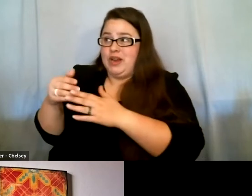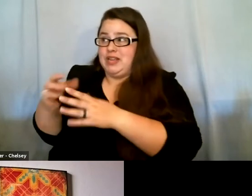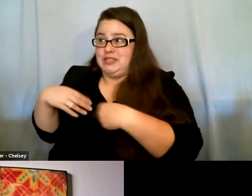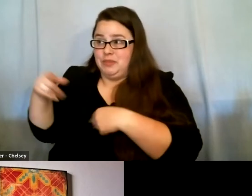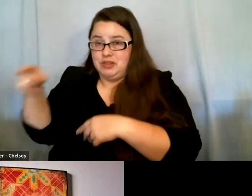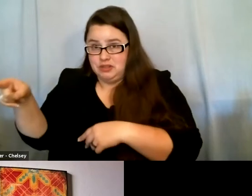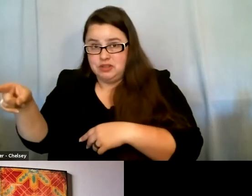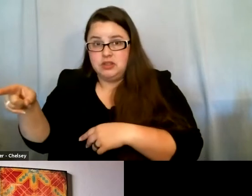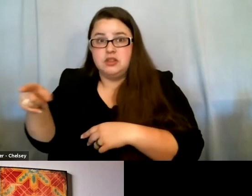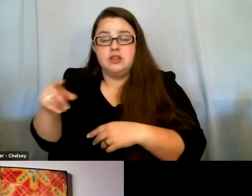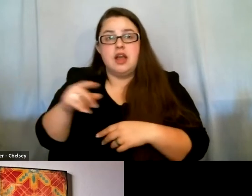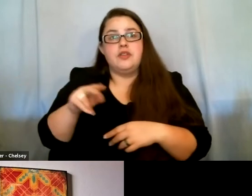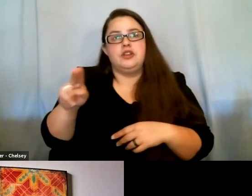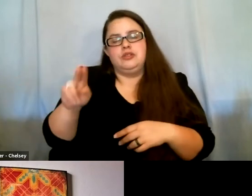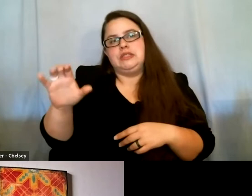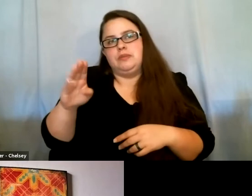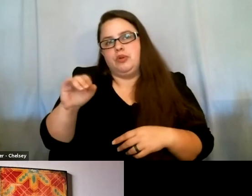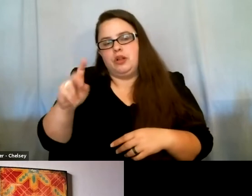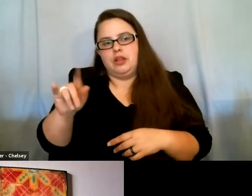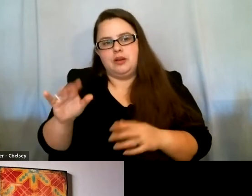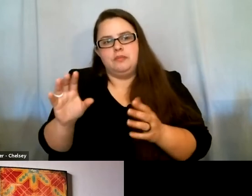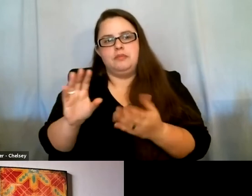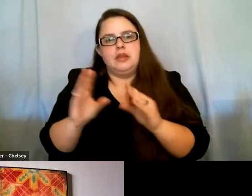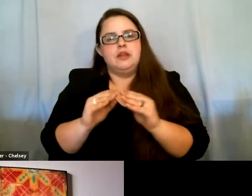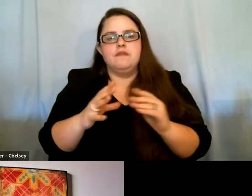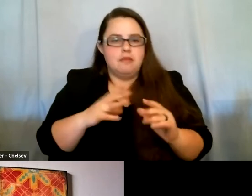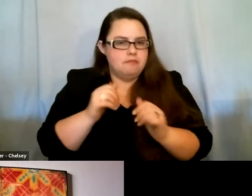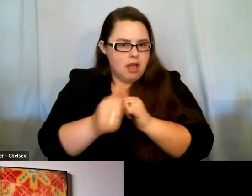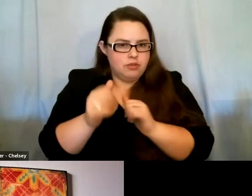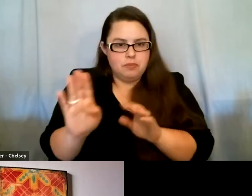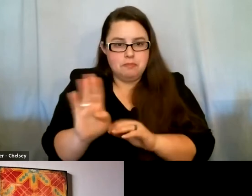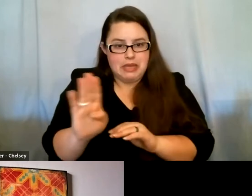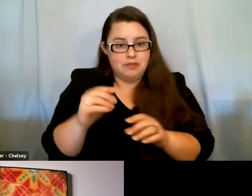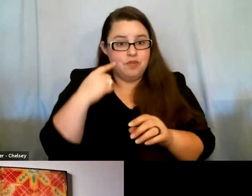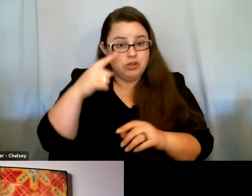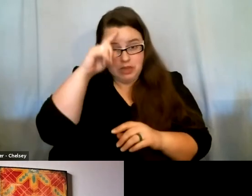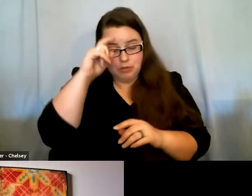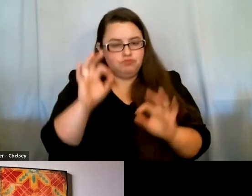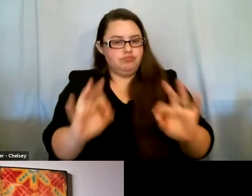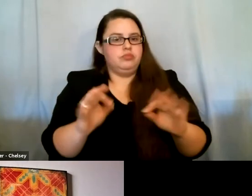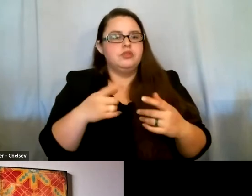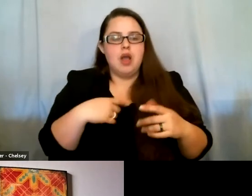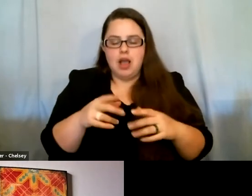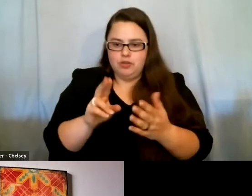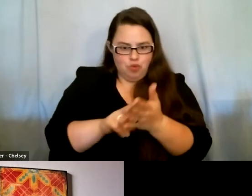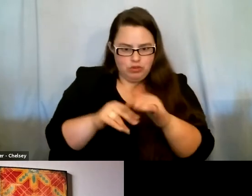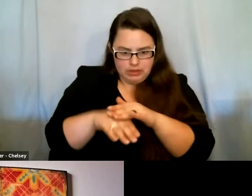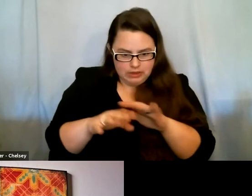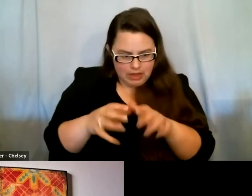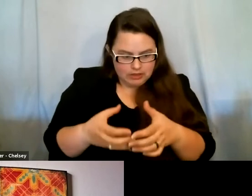The folks at UC Berkeley had a meeting, told me, look, just pass it with the B in the summer. You're good. I was already enrolled in the class, same professor.